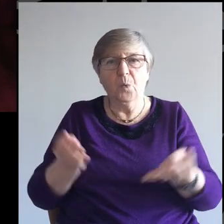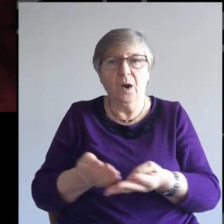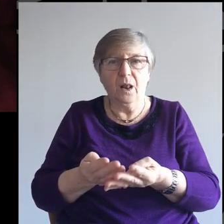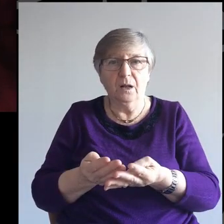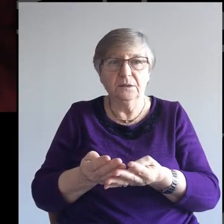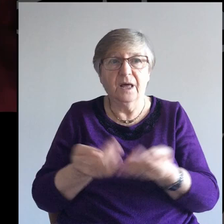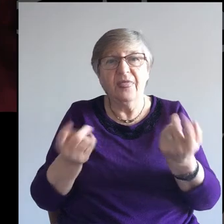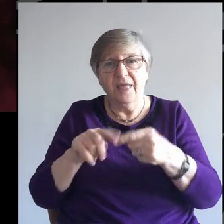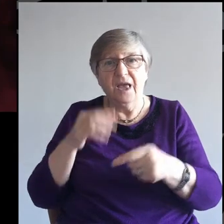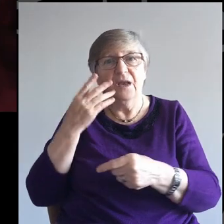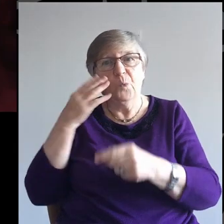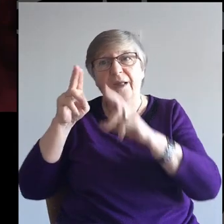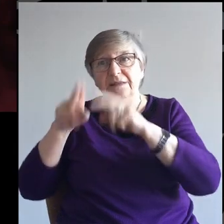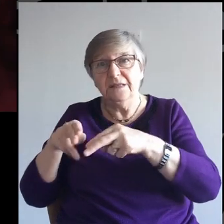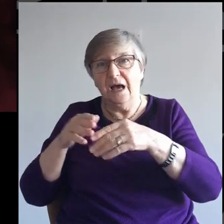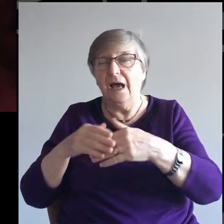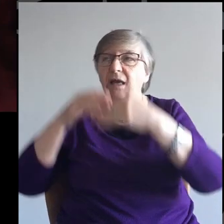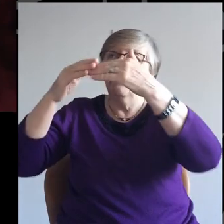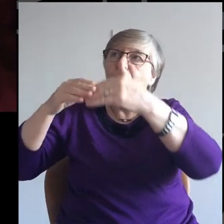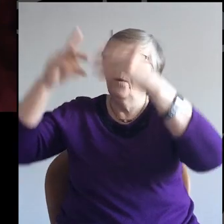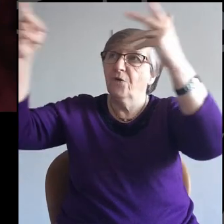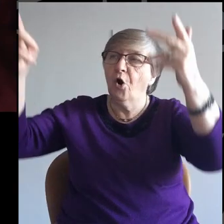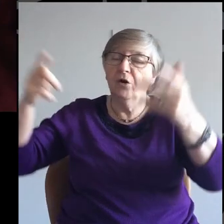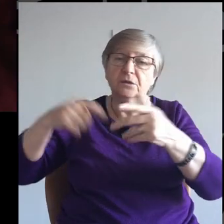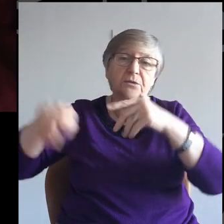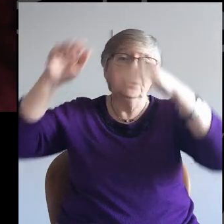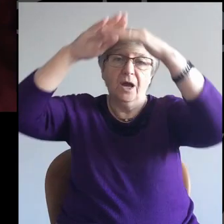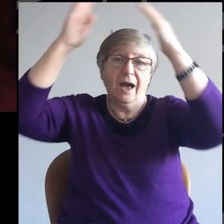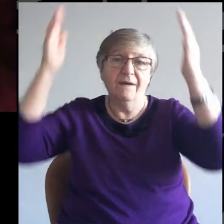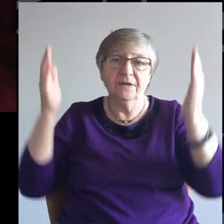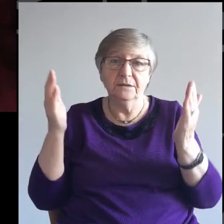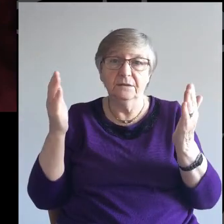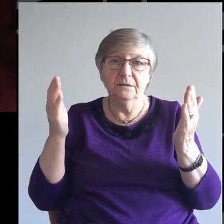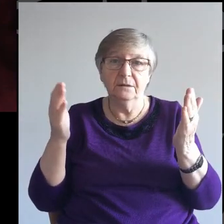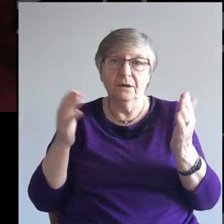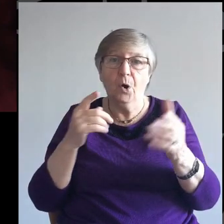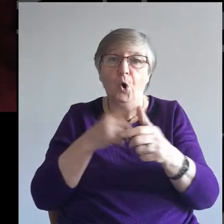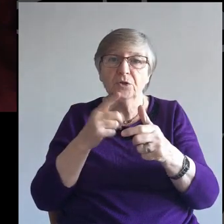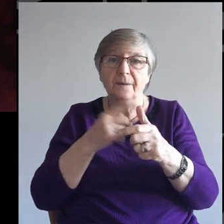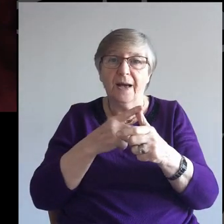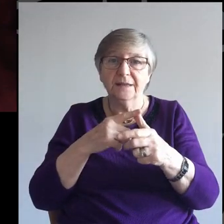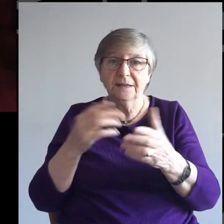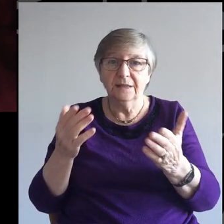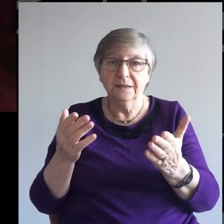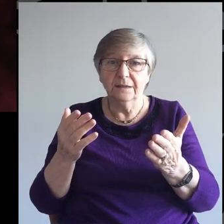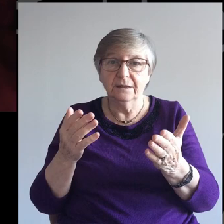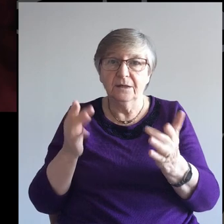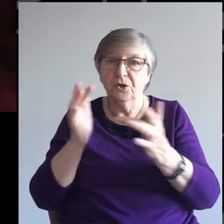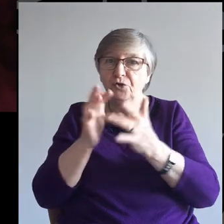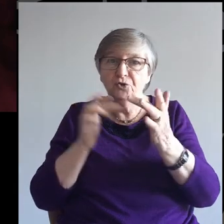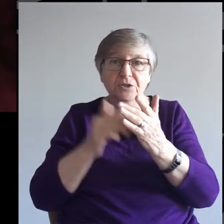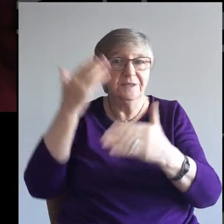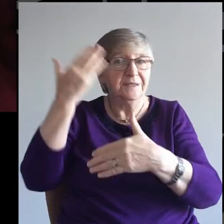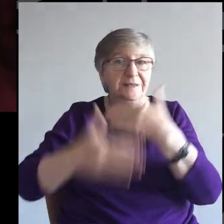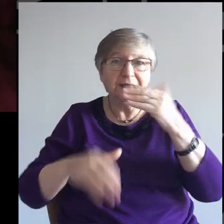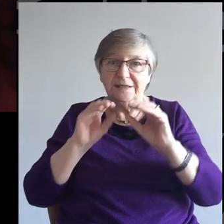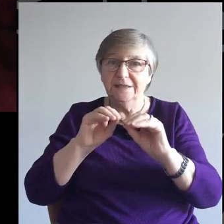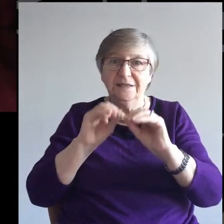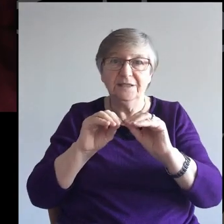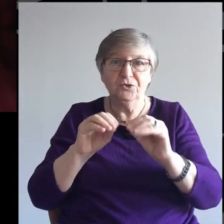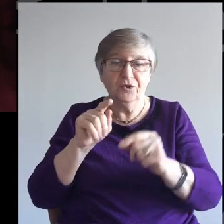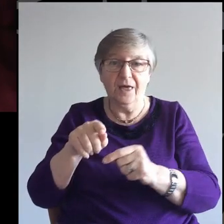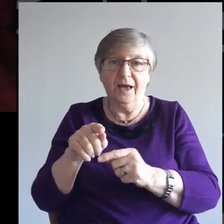time here and then move on and graduate automatically into heaven. Jesus didn't teach that.